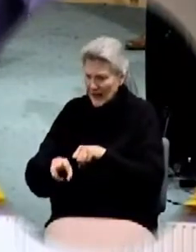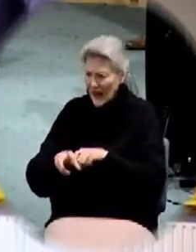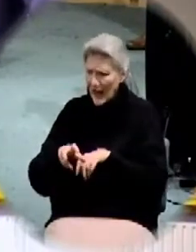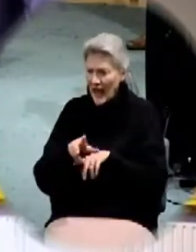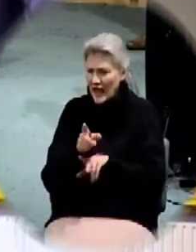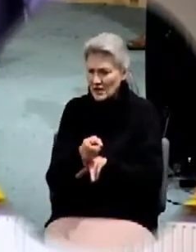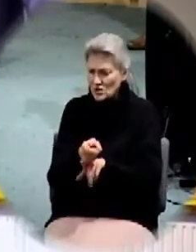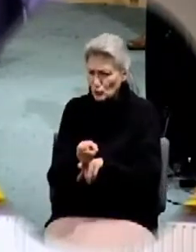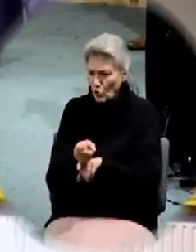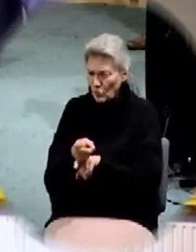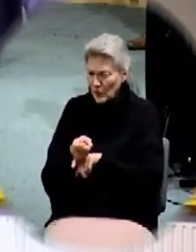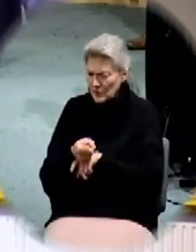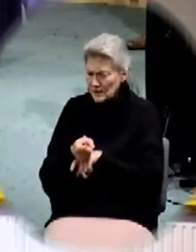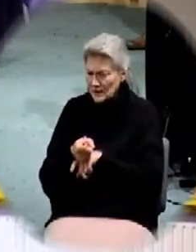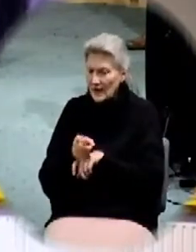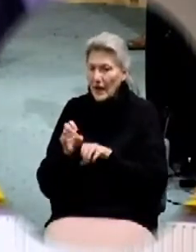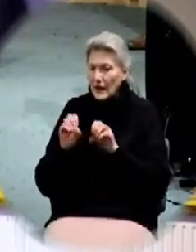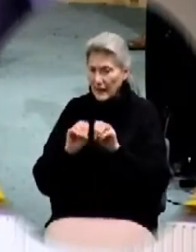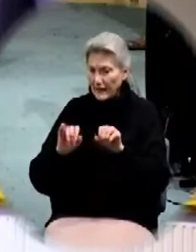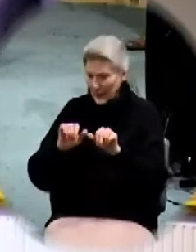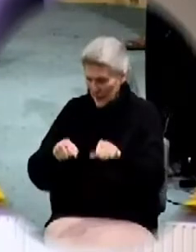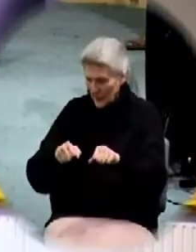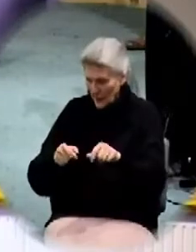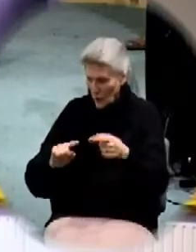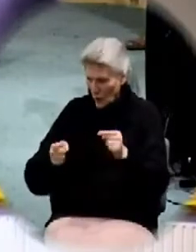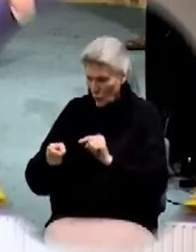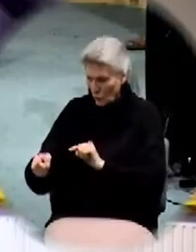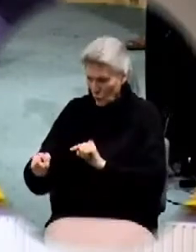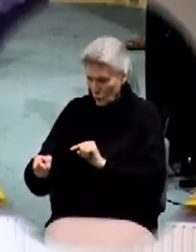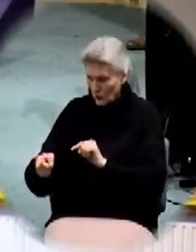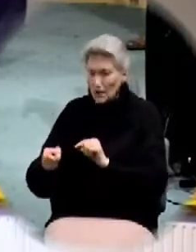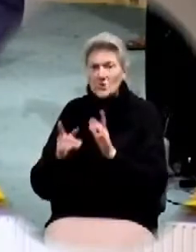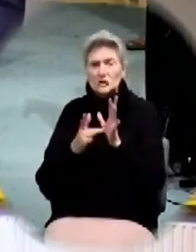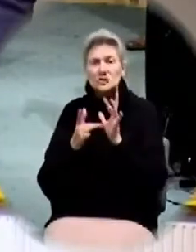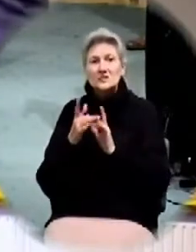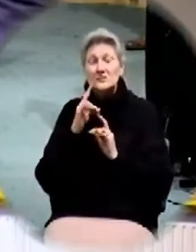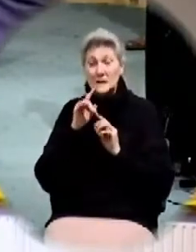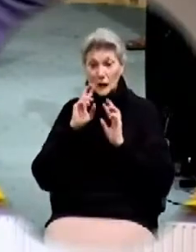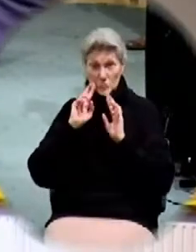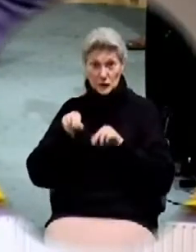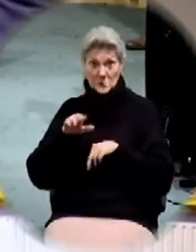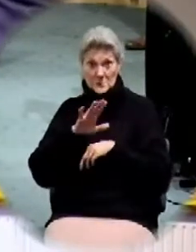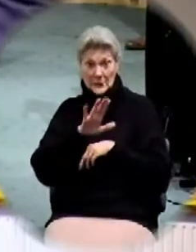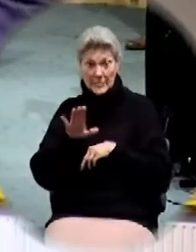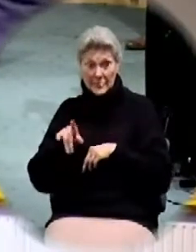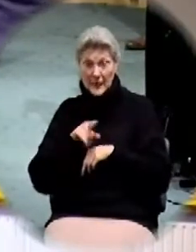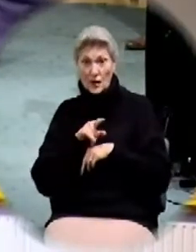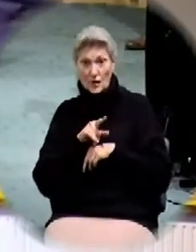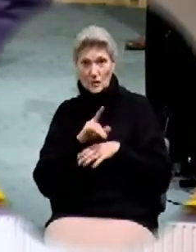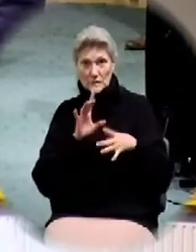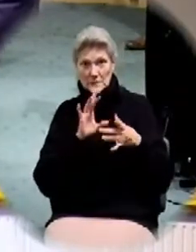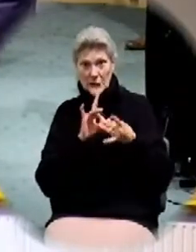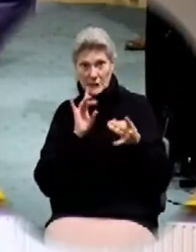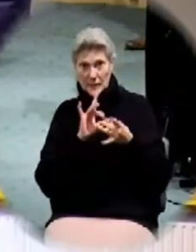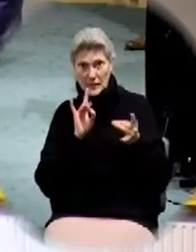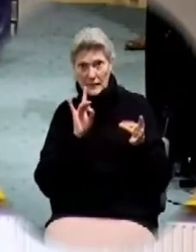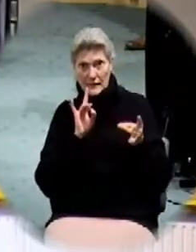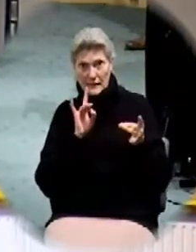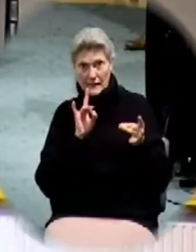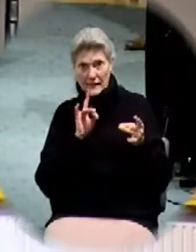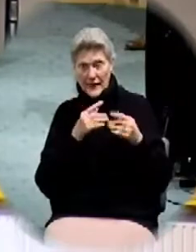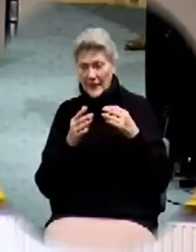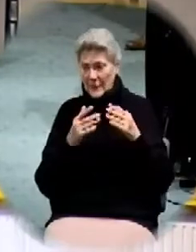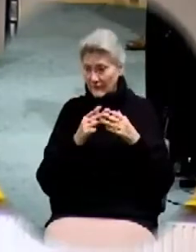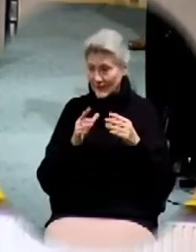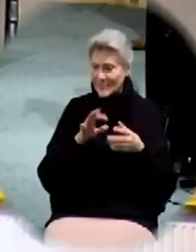can harm you Jesus said in response to their statement pastor betcher that even